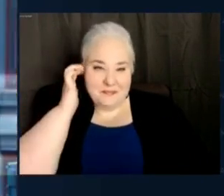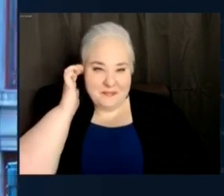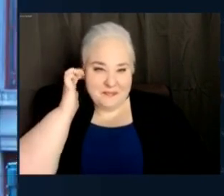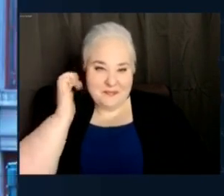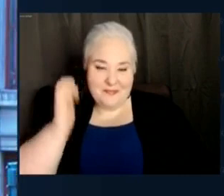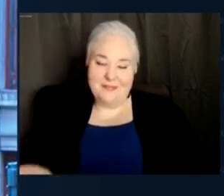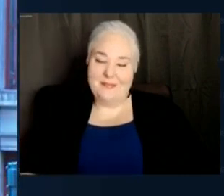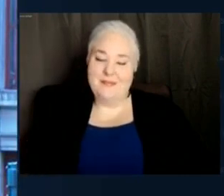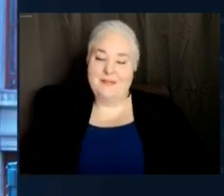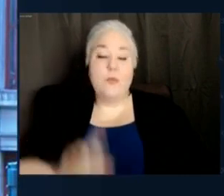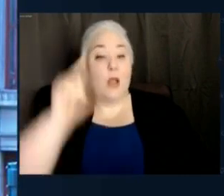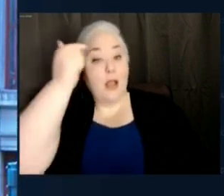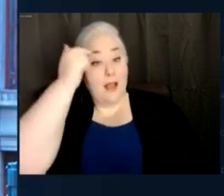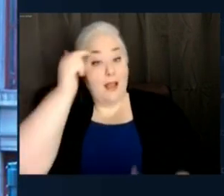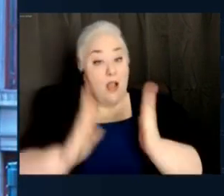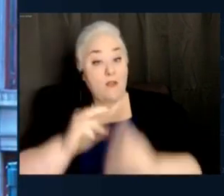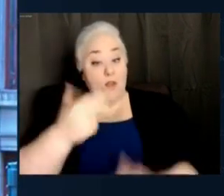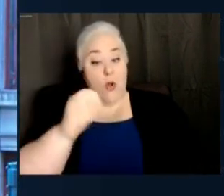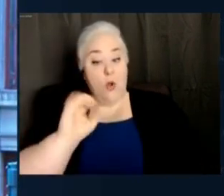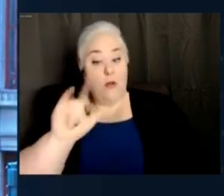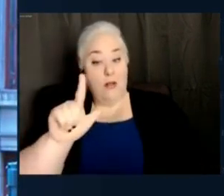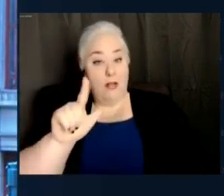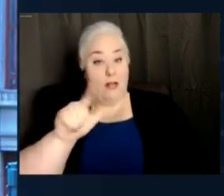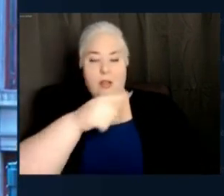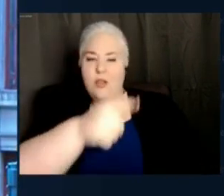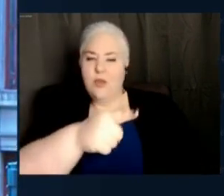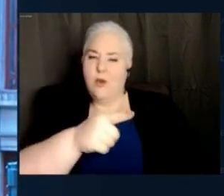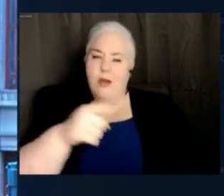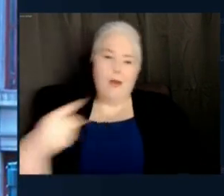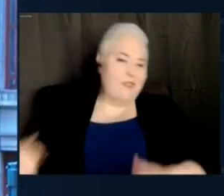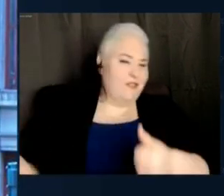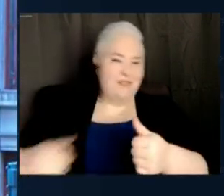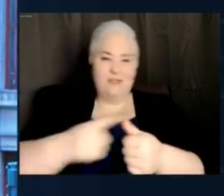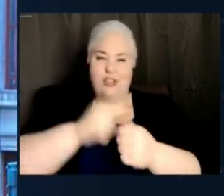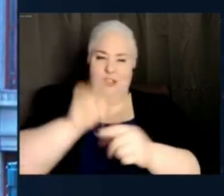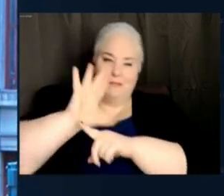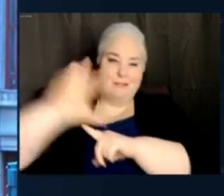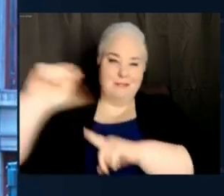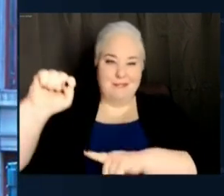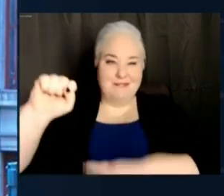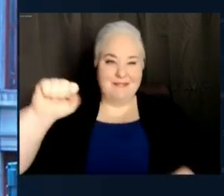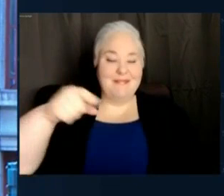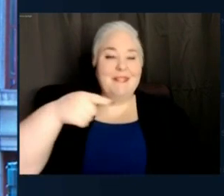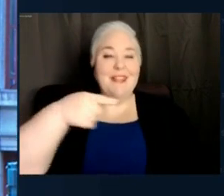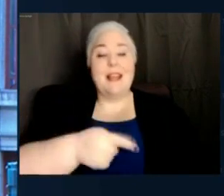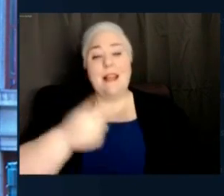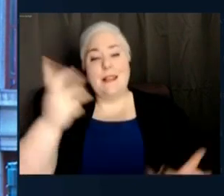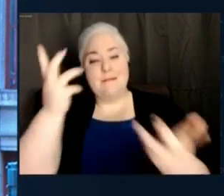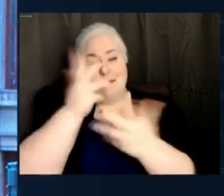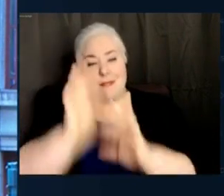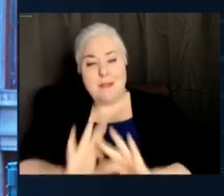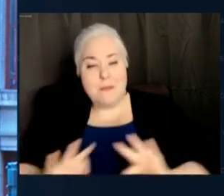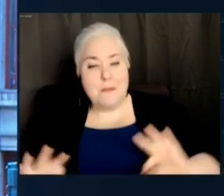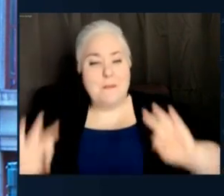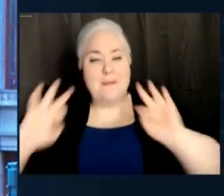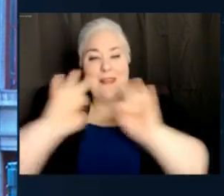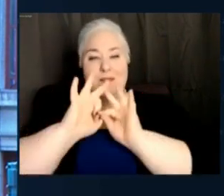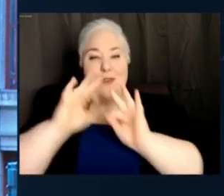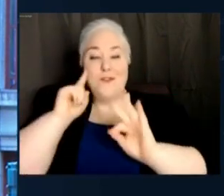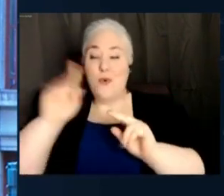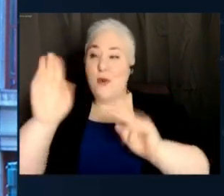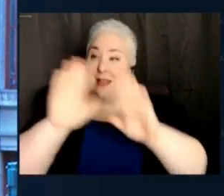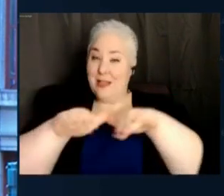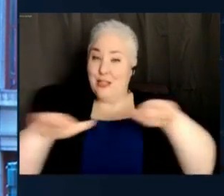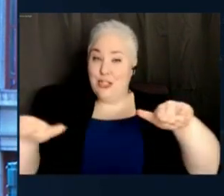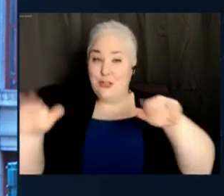Governor Hokel, you are a trailblazer. It is profoundly meaningful for children all across this state to look